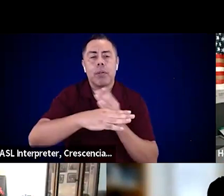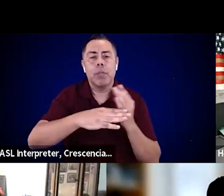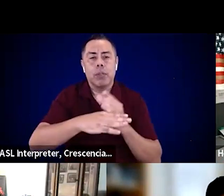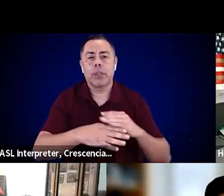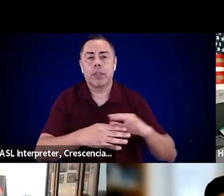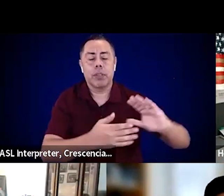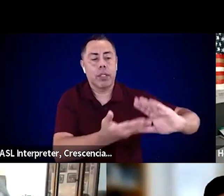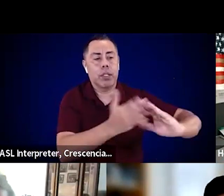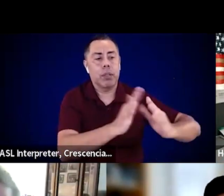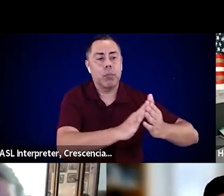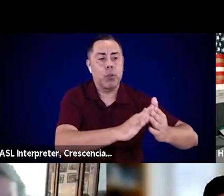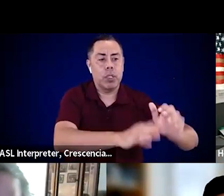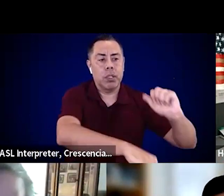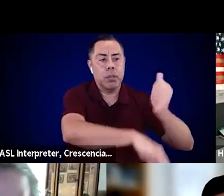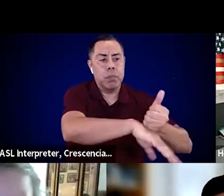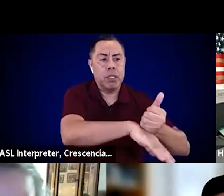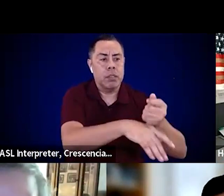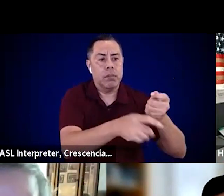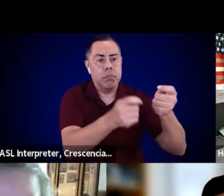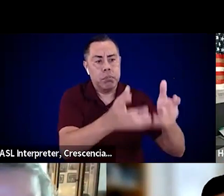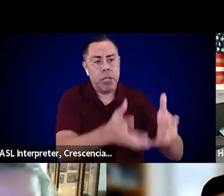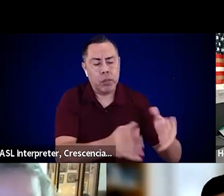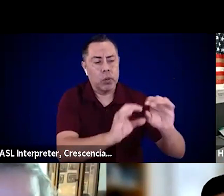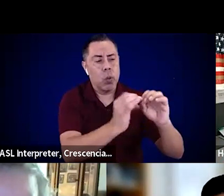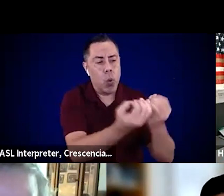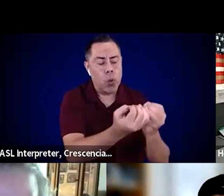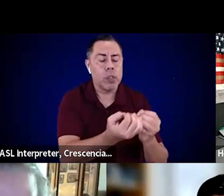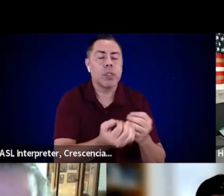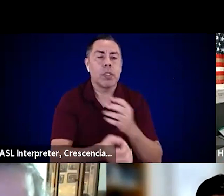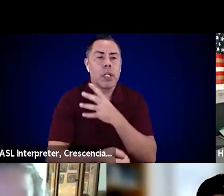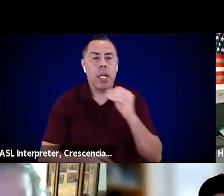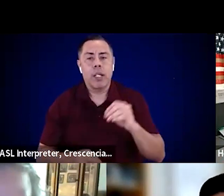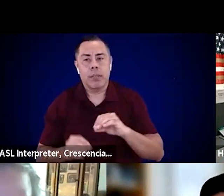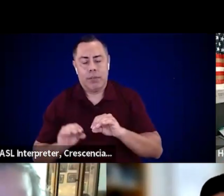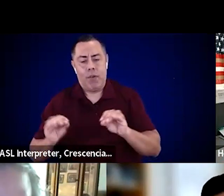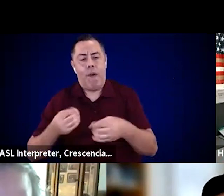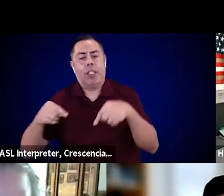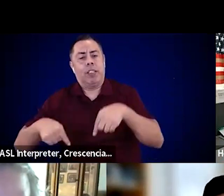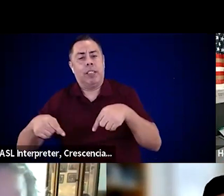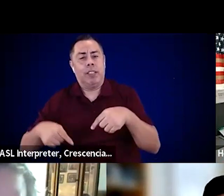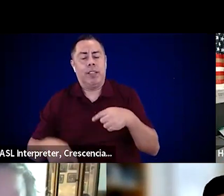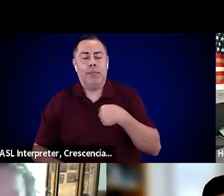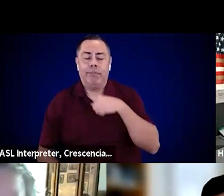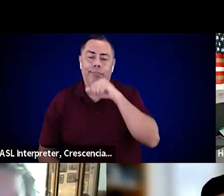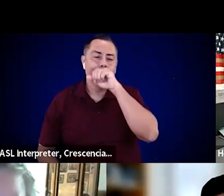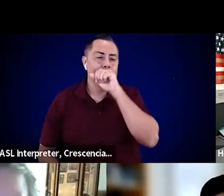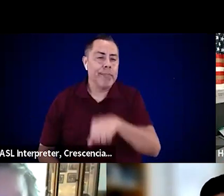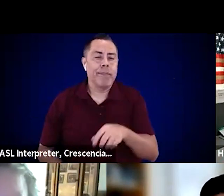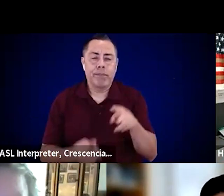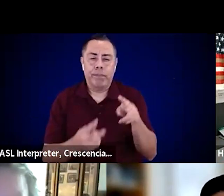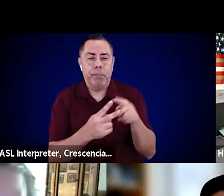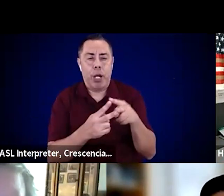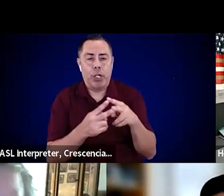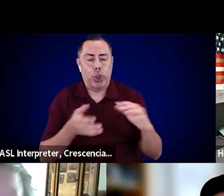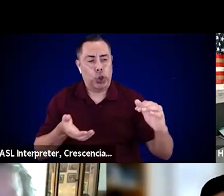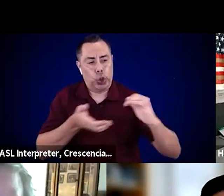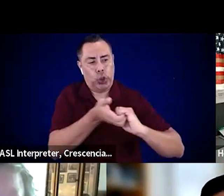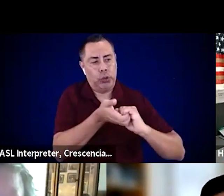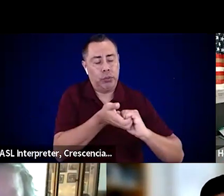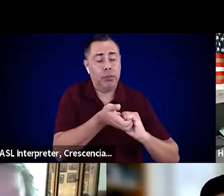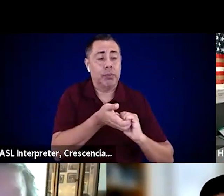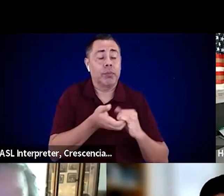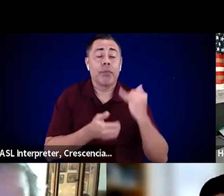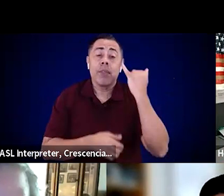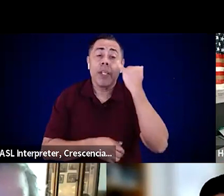that, right, because that partnership is something that whether or not you've got a lot of resources or you don't have resources,